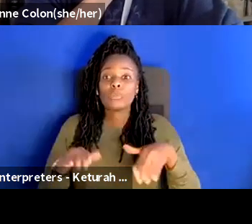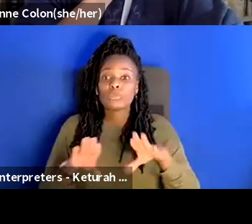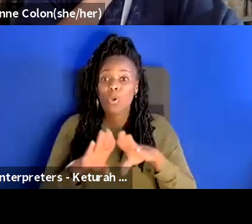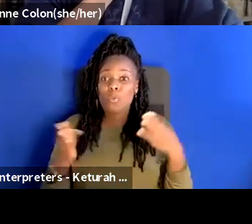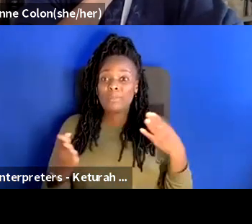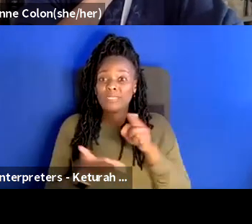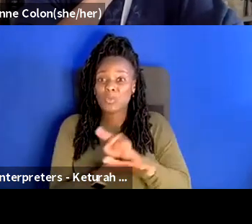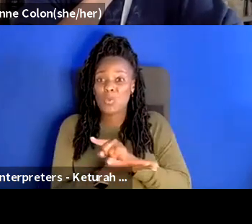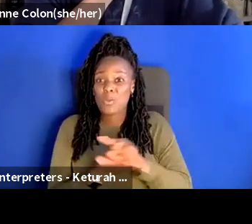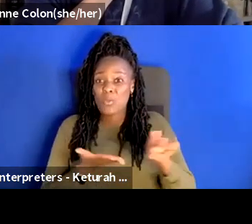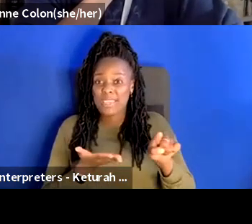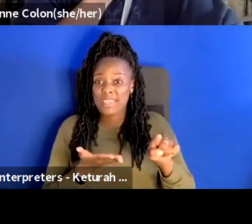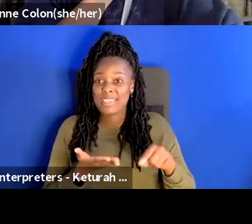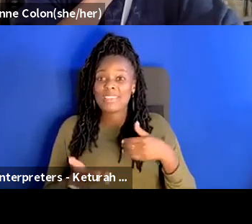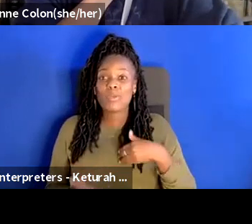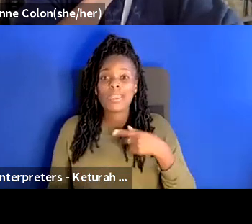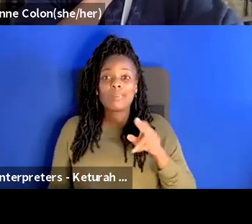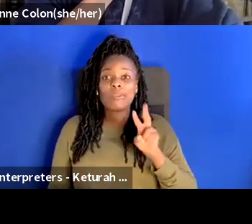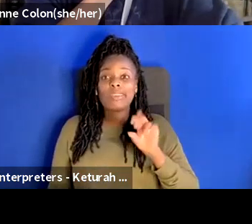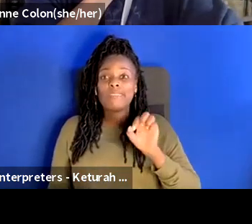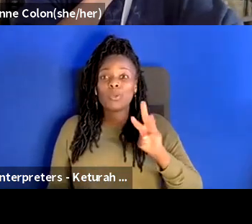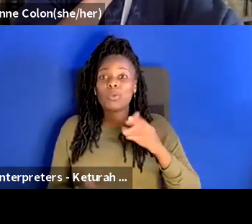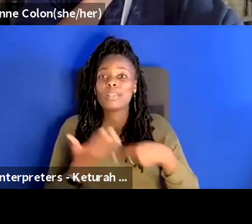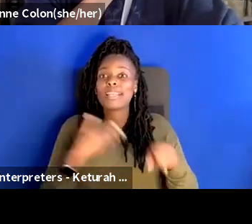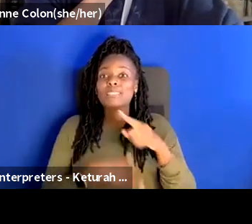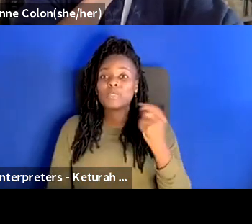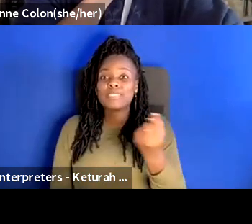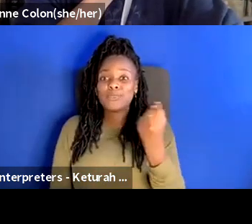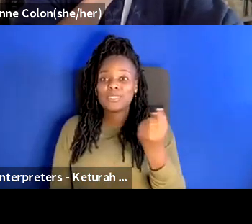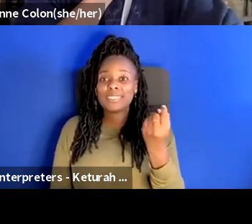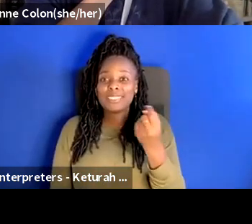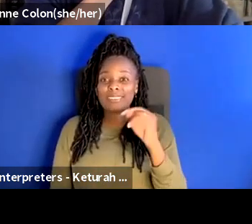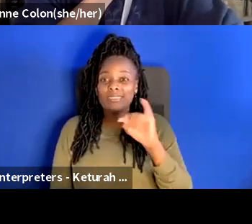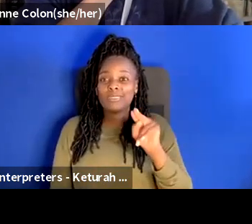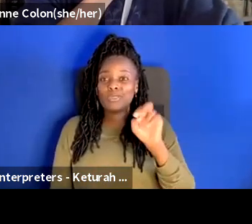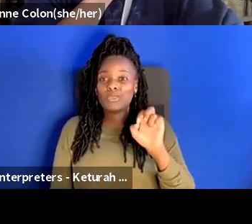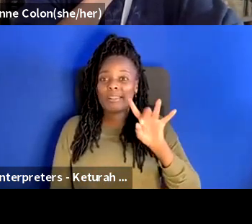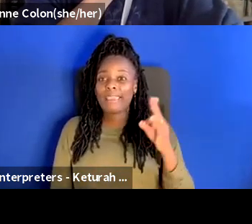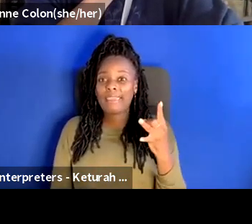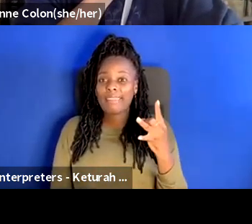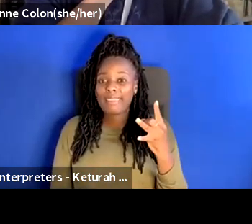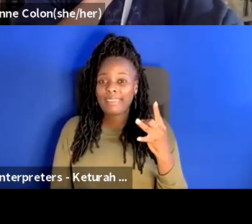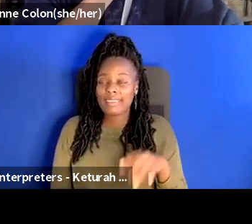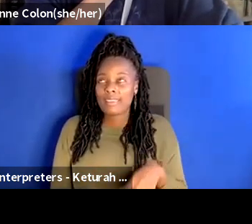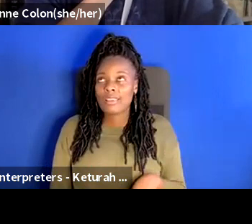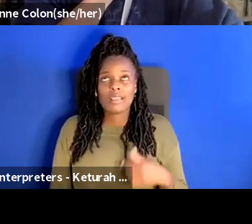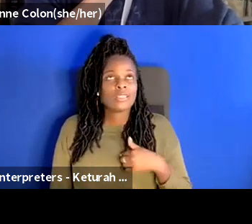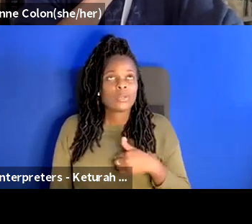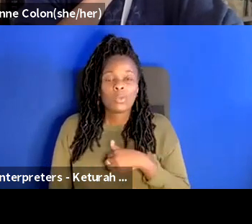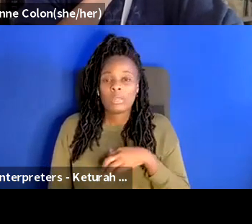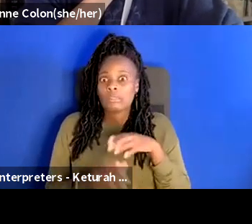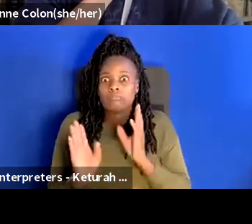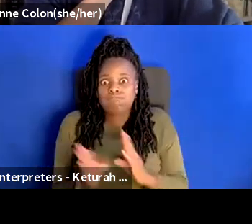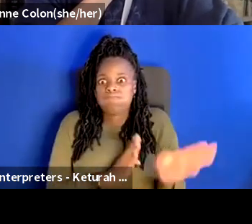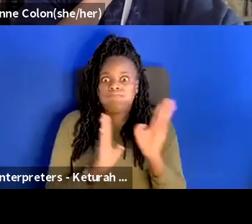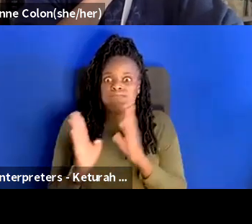preview for live indoor audiences next tuesday june 8th so we are in the thick of these preparations